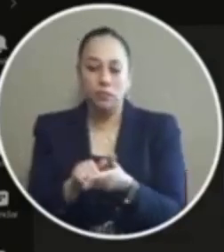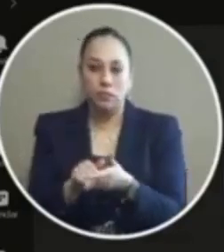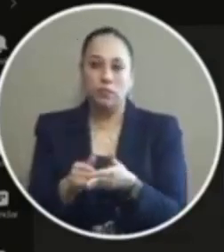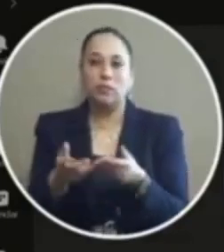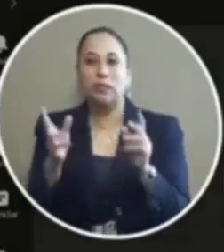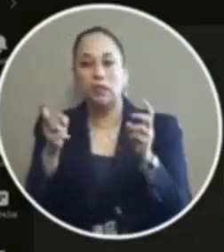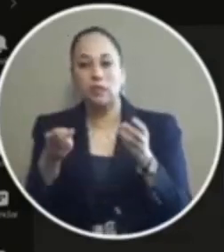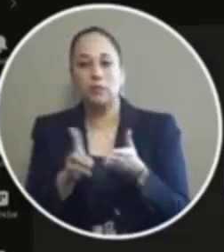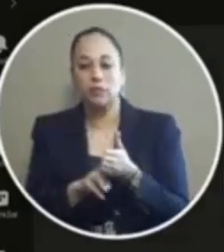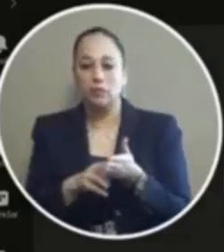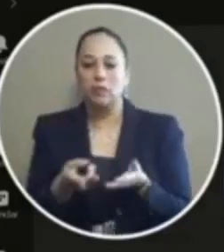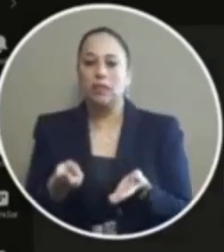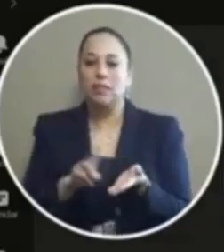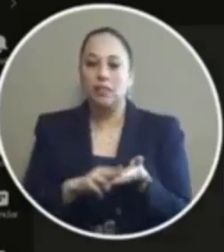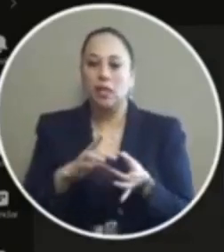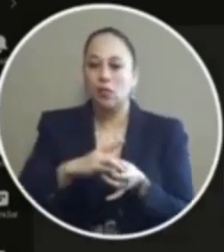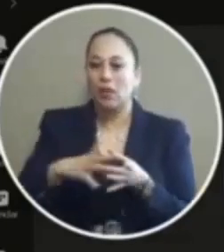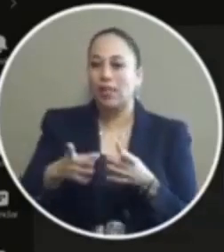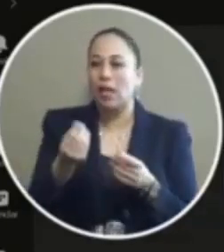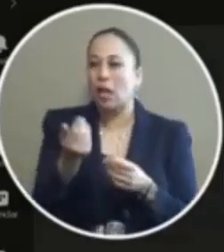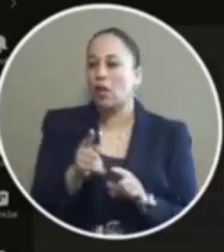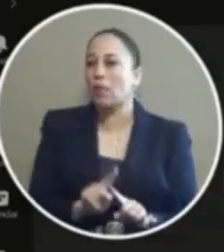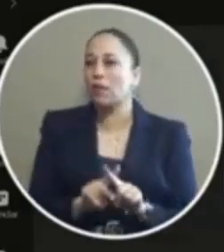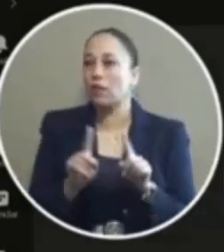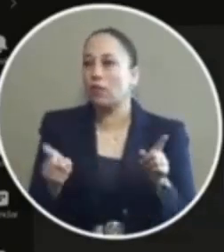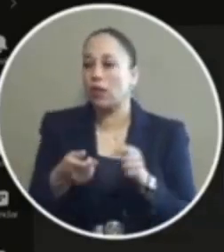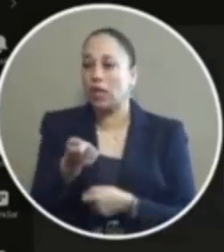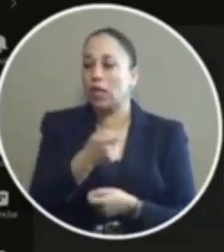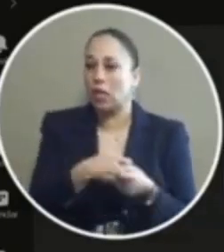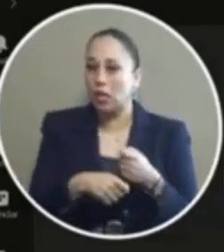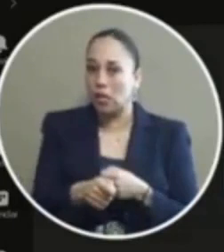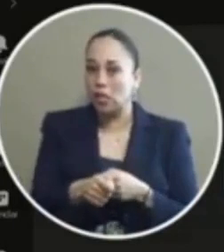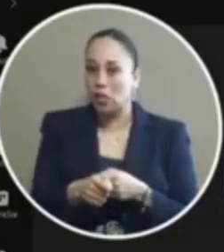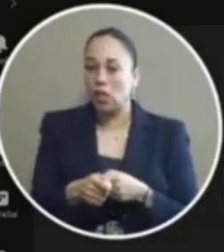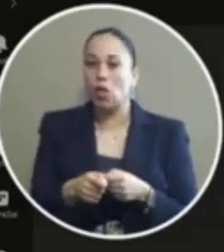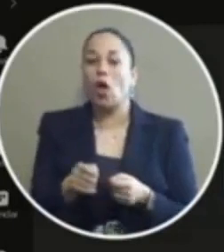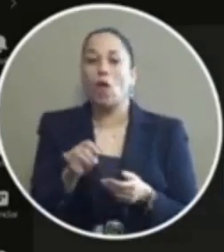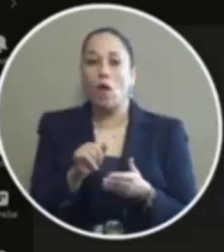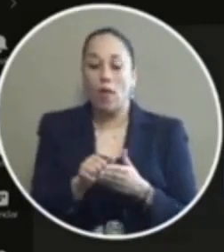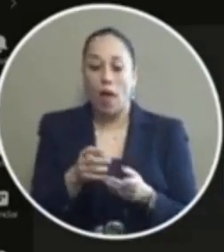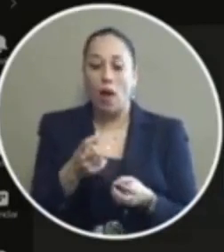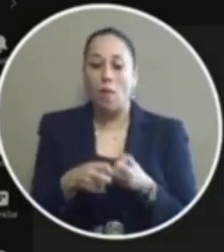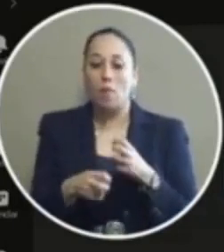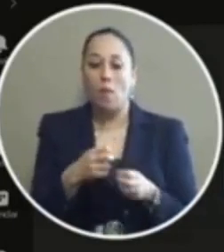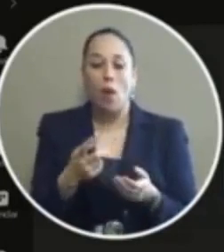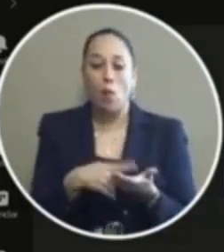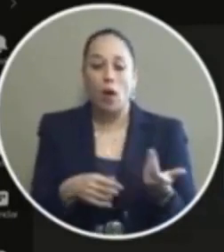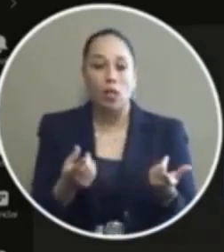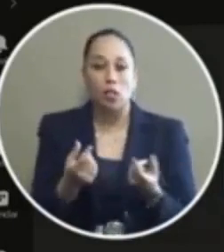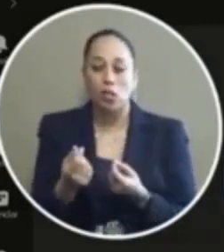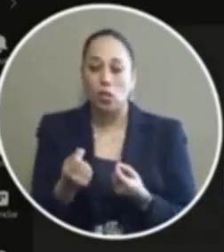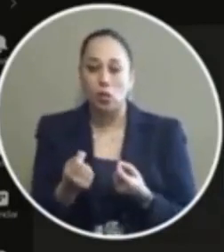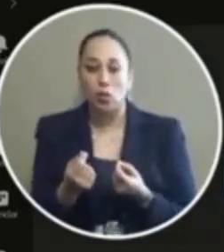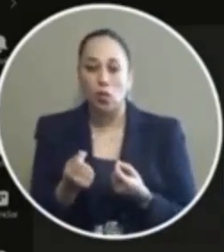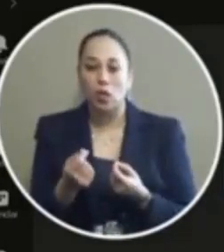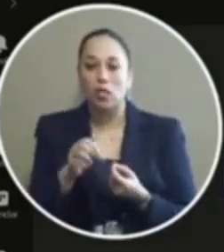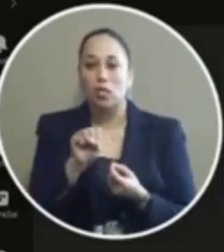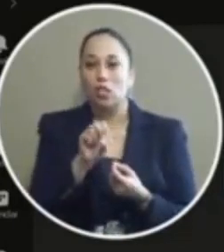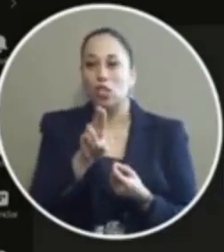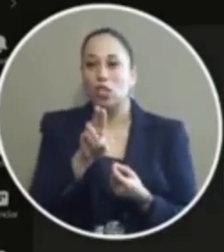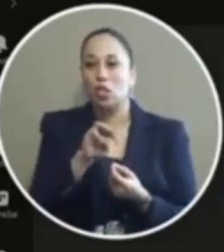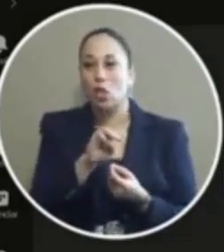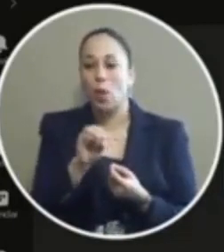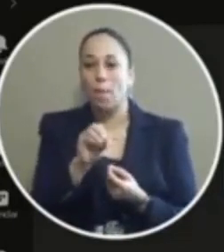release sight and release would be a little different because instead of a warrant being issued what would be issued would be a summons